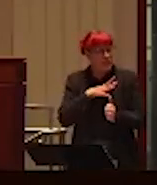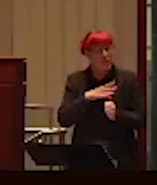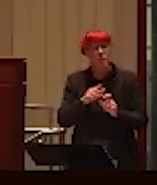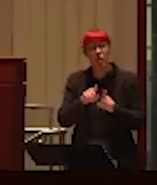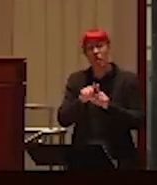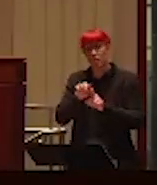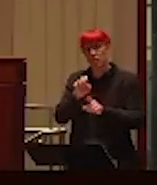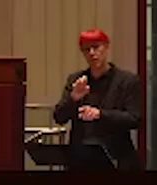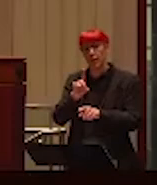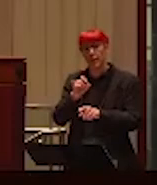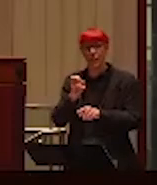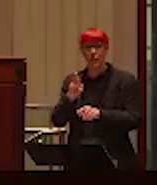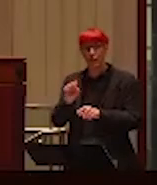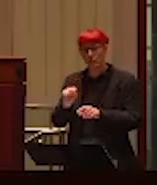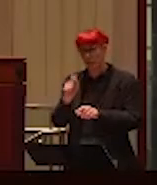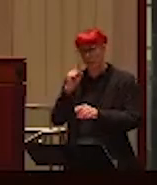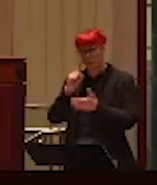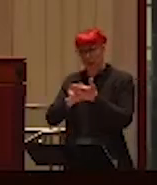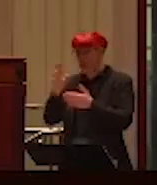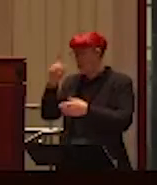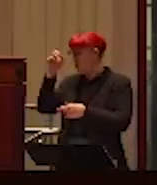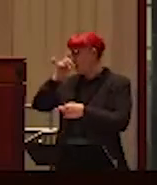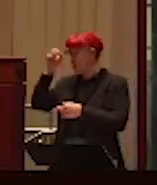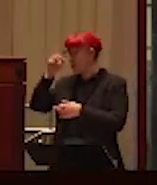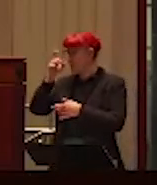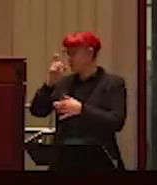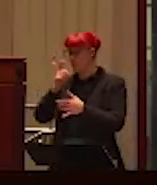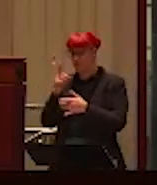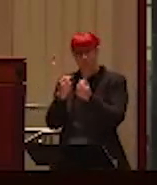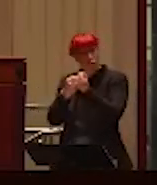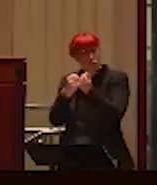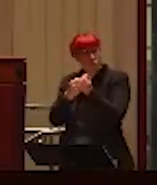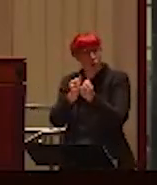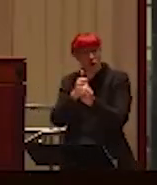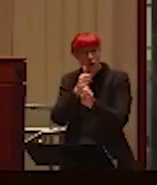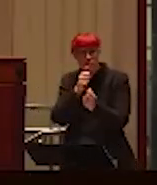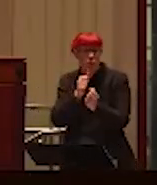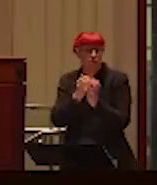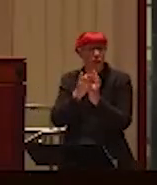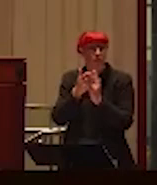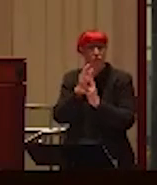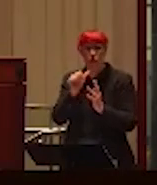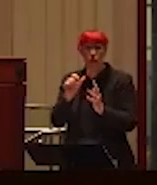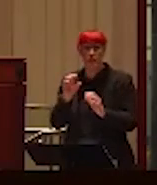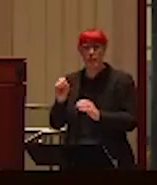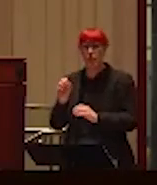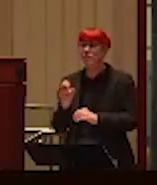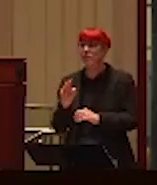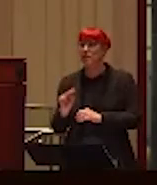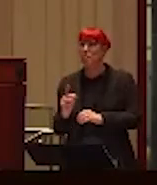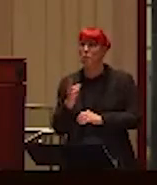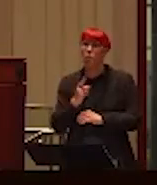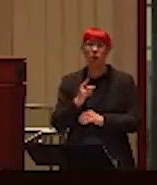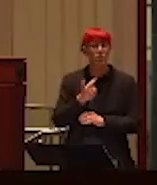of what Alexander says, and is that supporting survivors should not be a zero-sum game in which only one gender